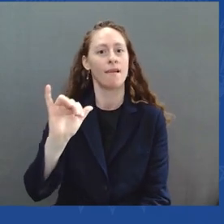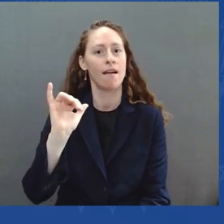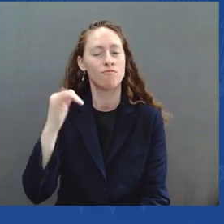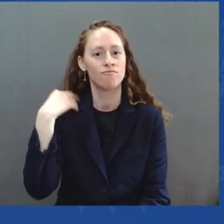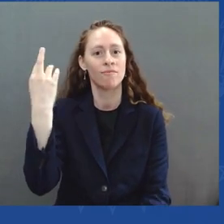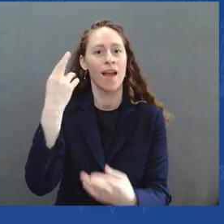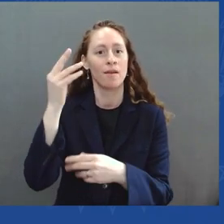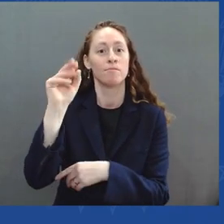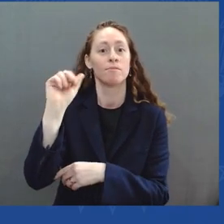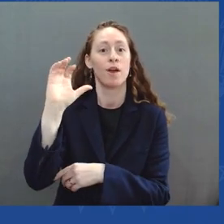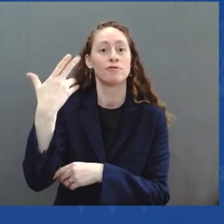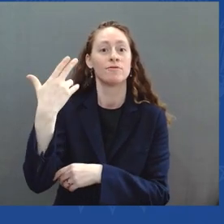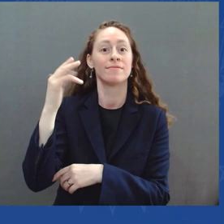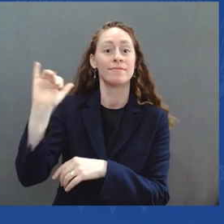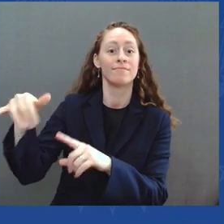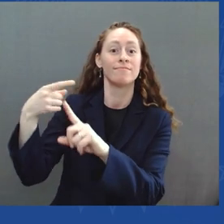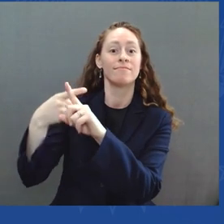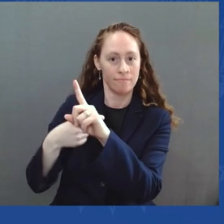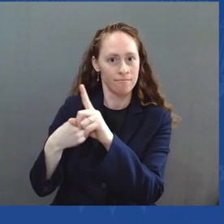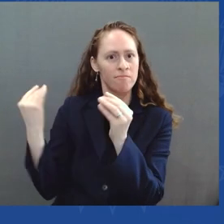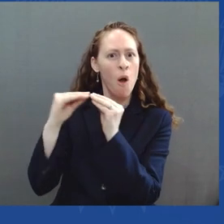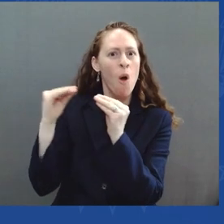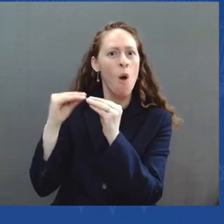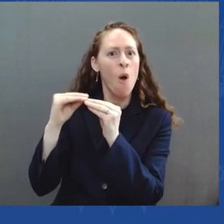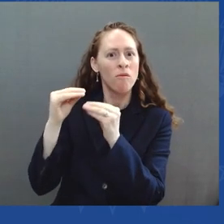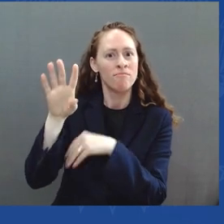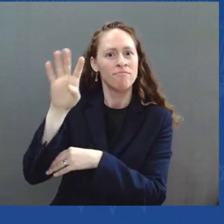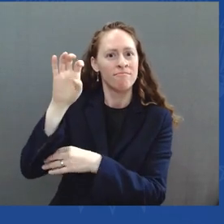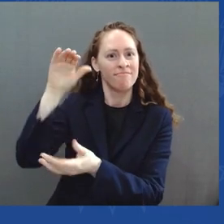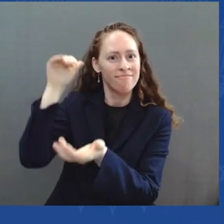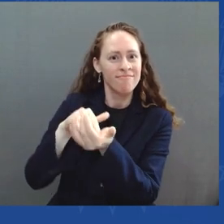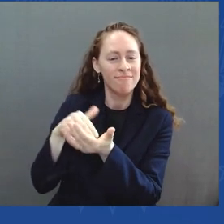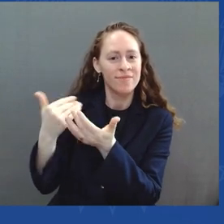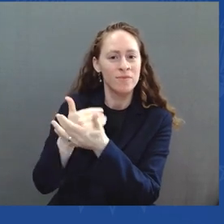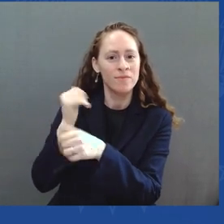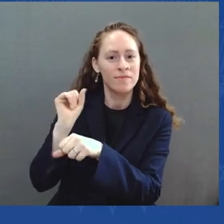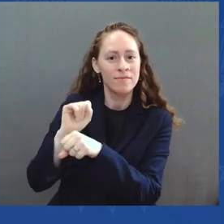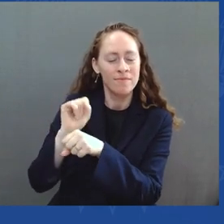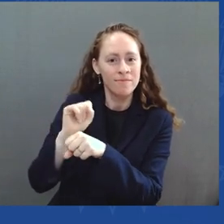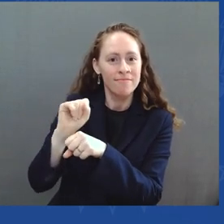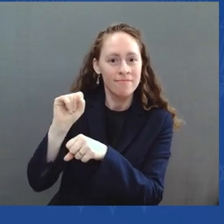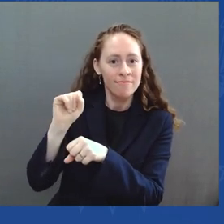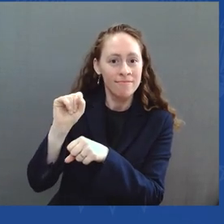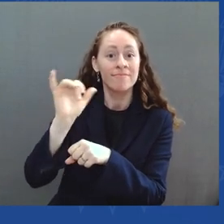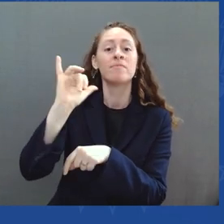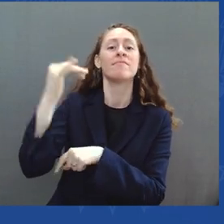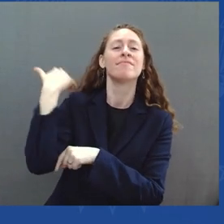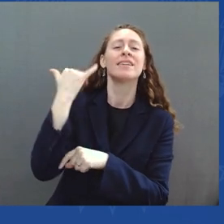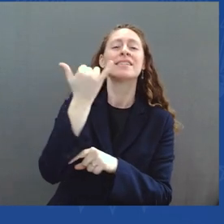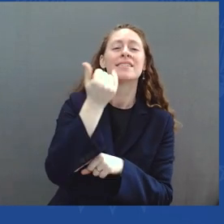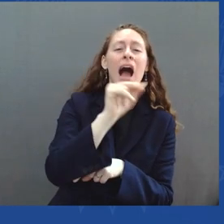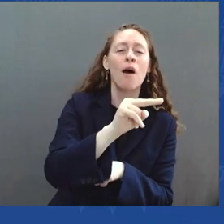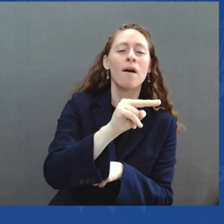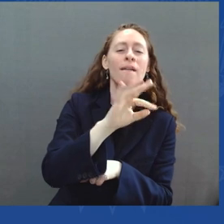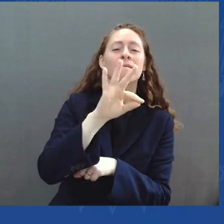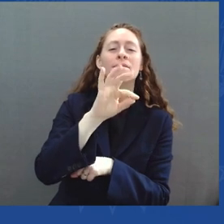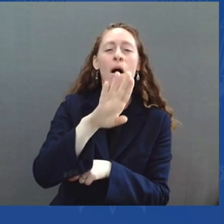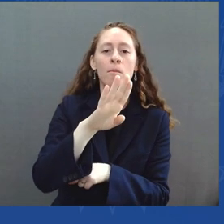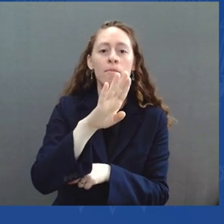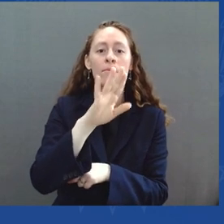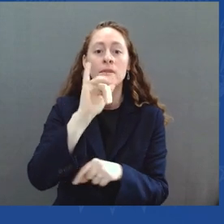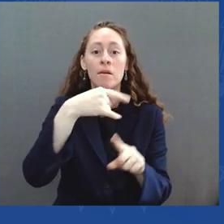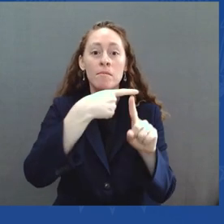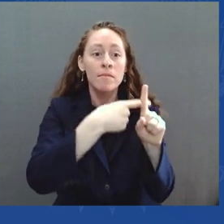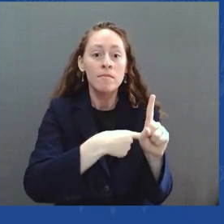to it. We also learned that in January and February, our economy created 100,000 more jobs than we previously